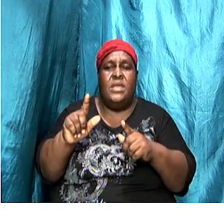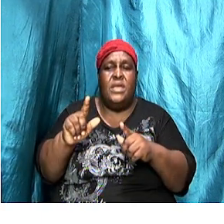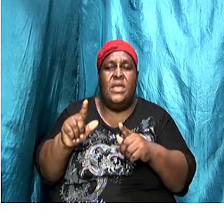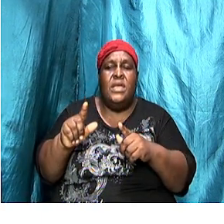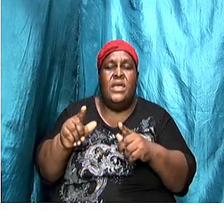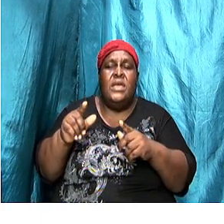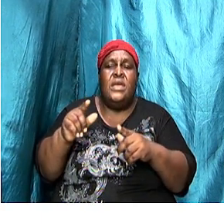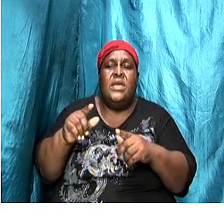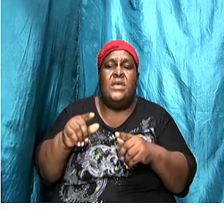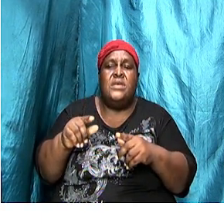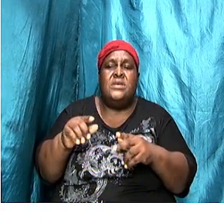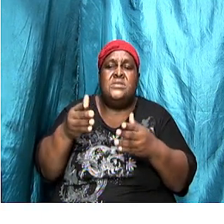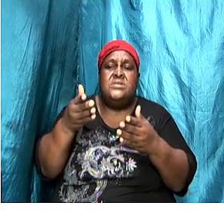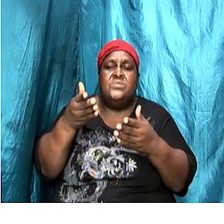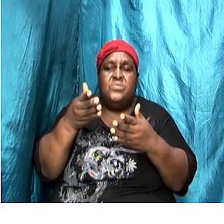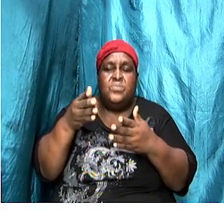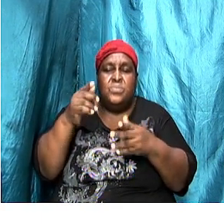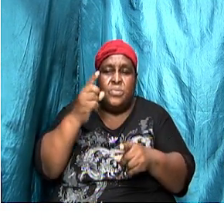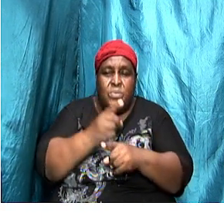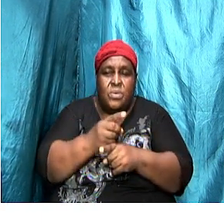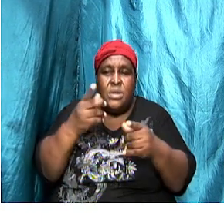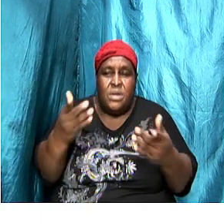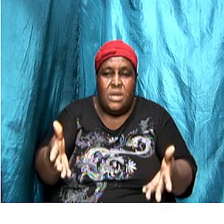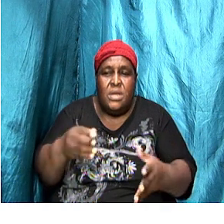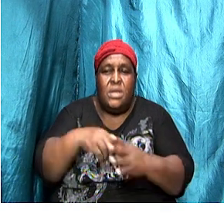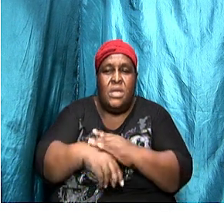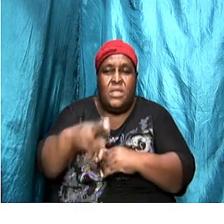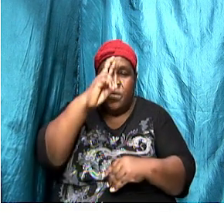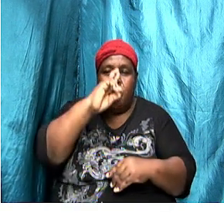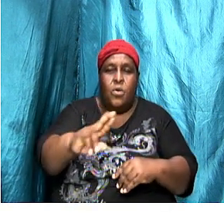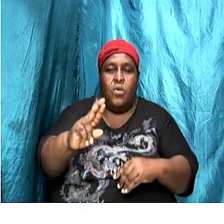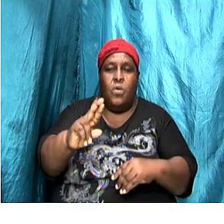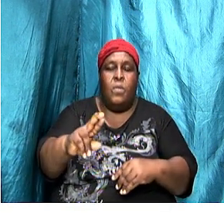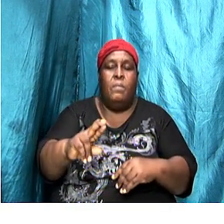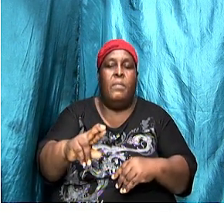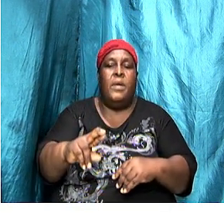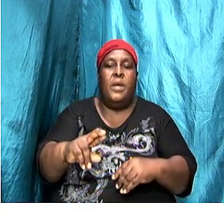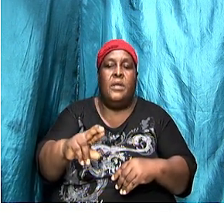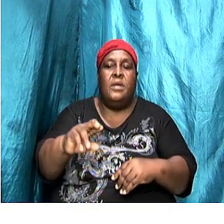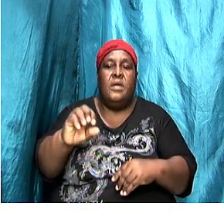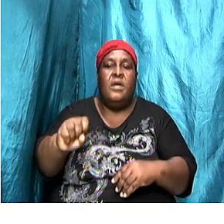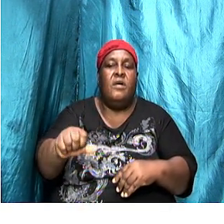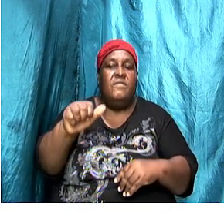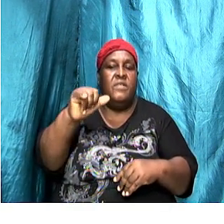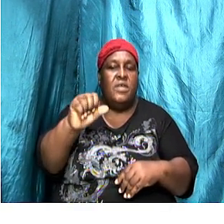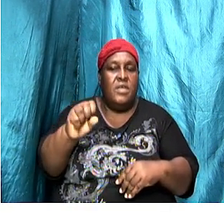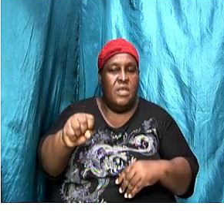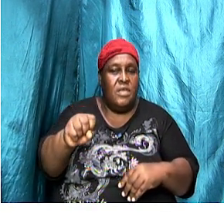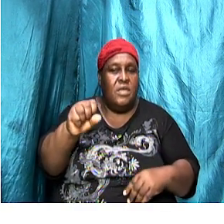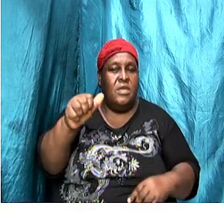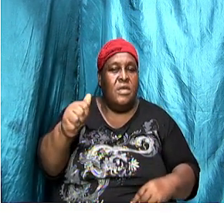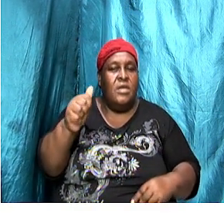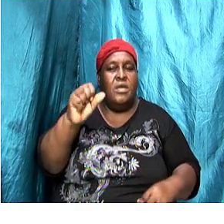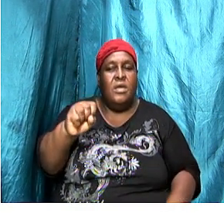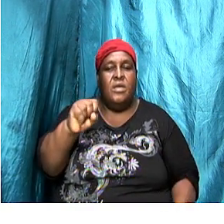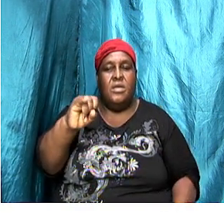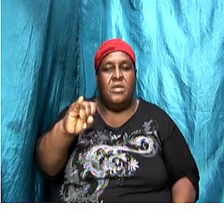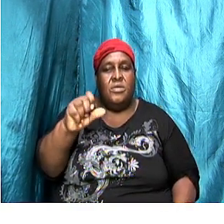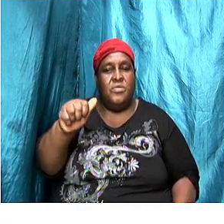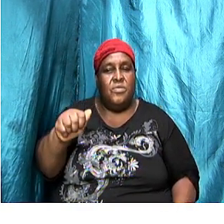literally existed in the Roman province of Asia Minor during the first century.